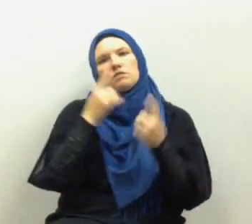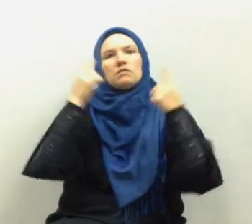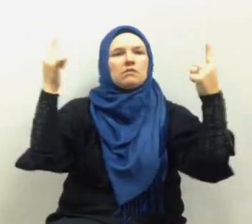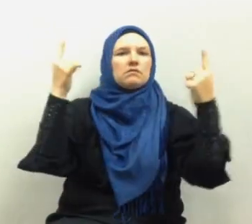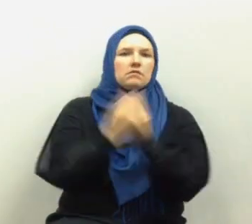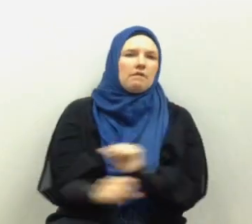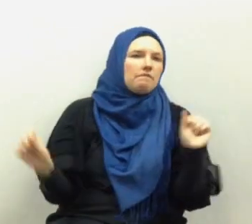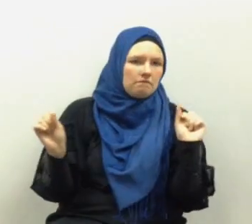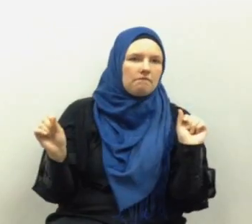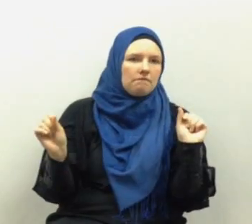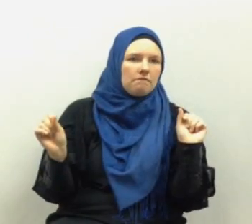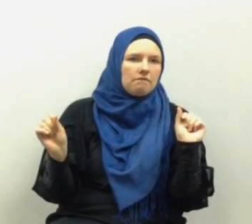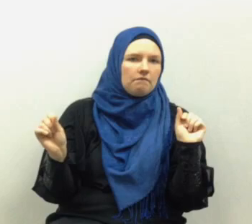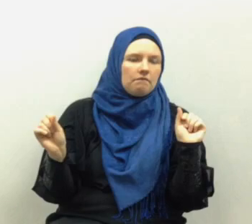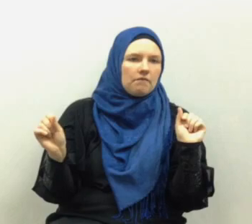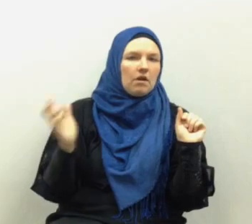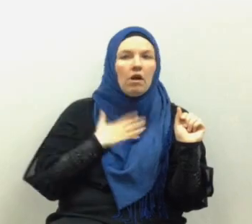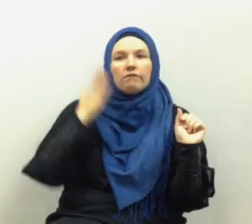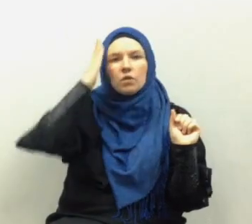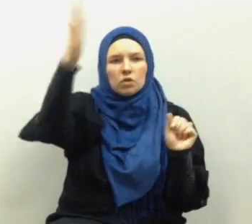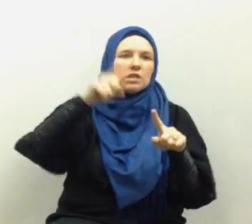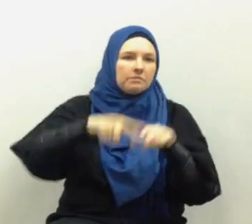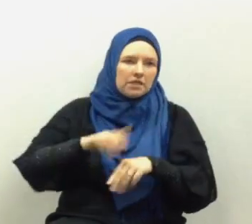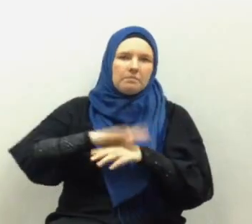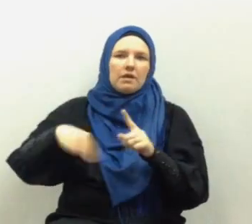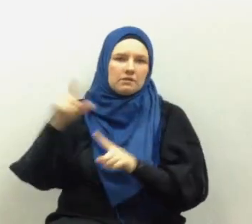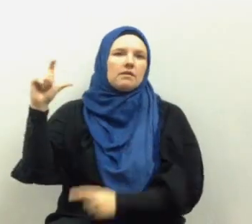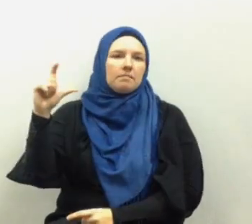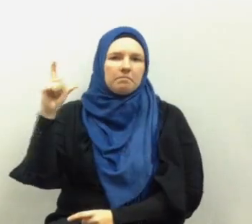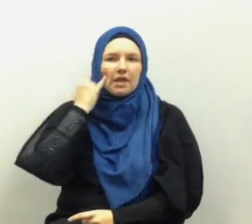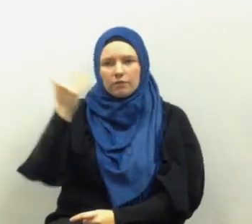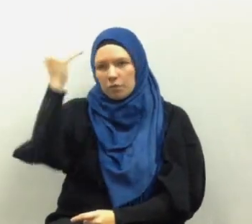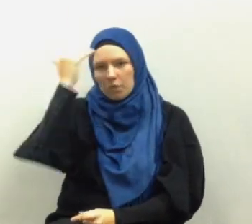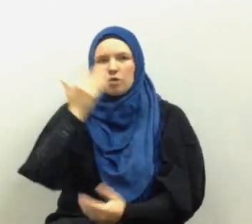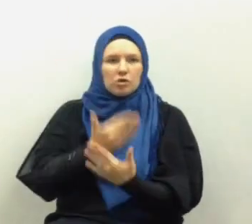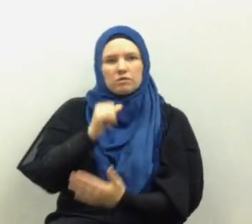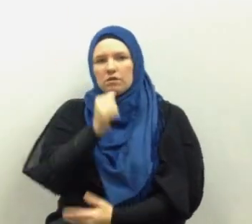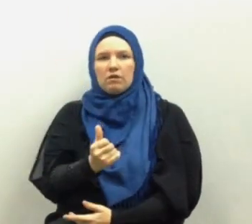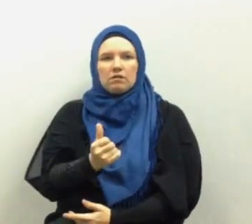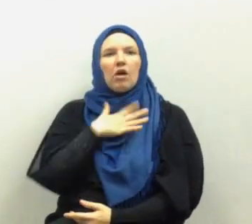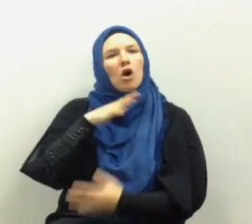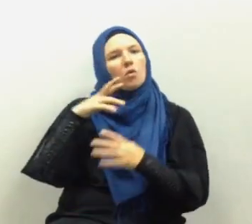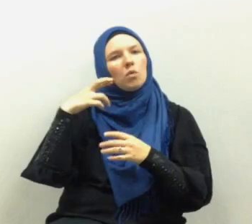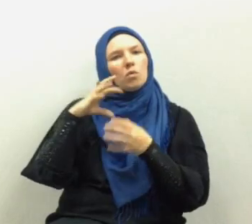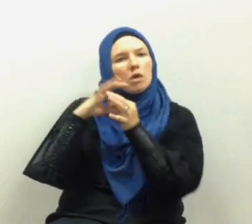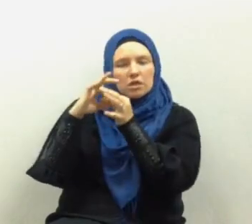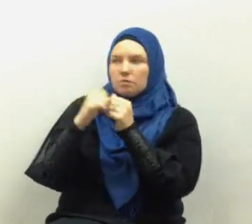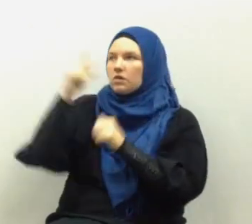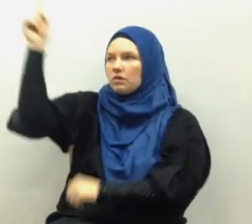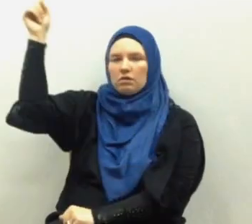salvation our fate is hinged upon it our relationship with Allah is hinged upon it